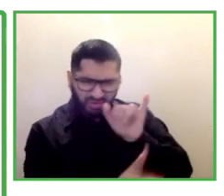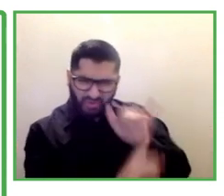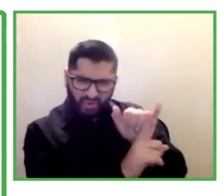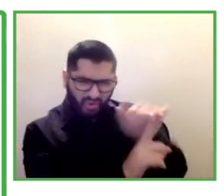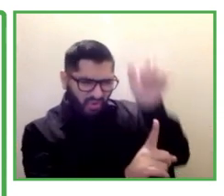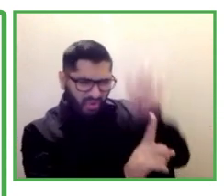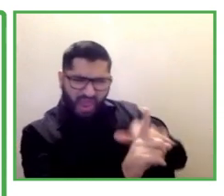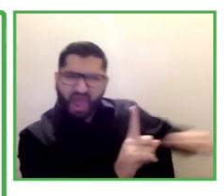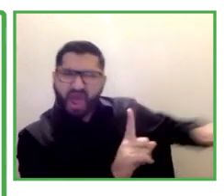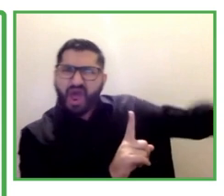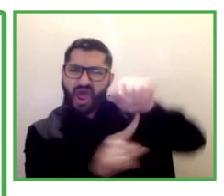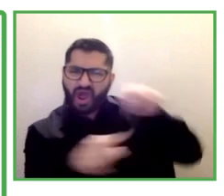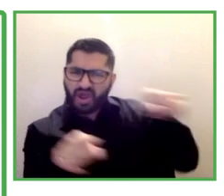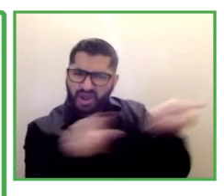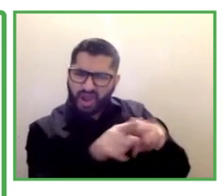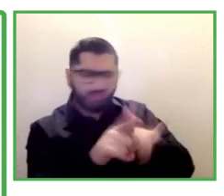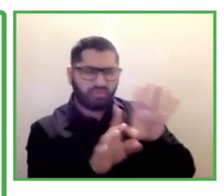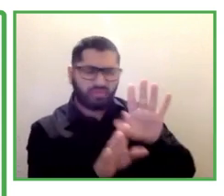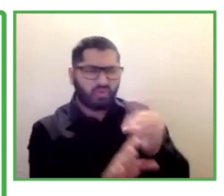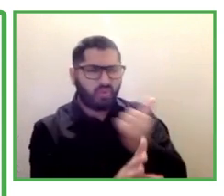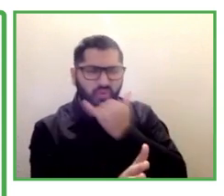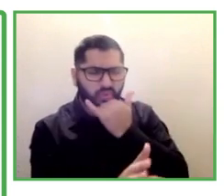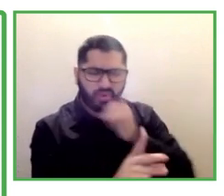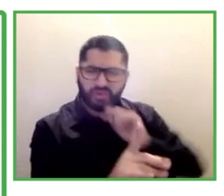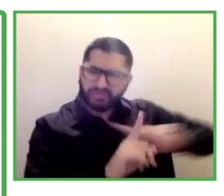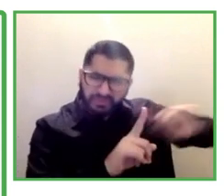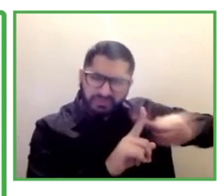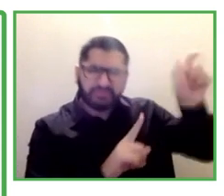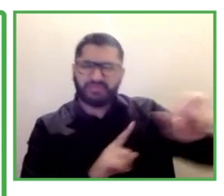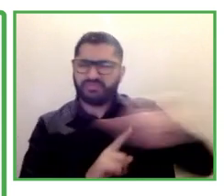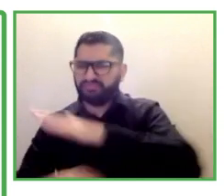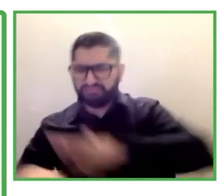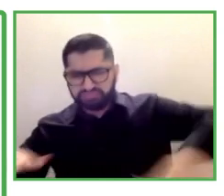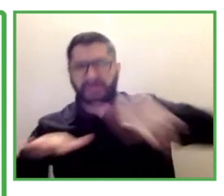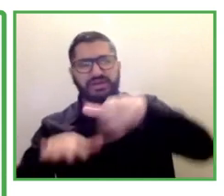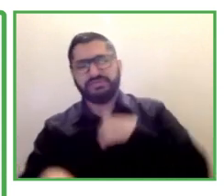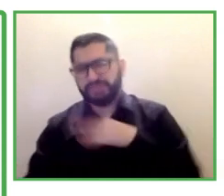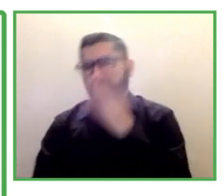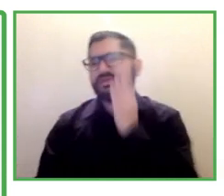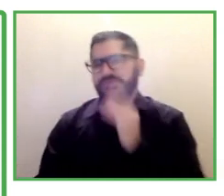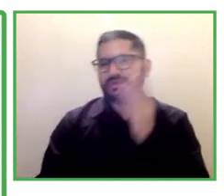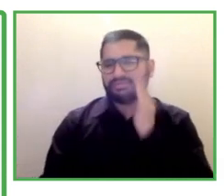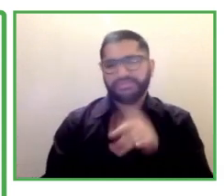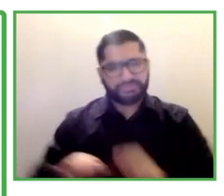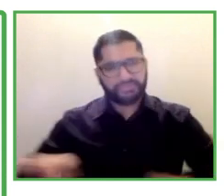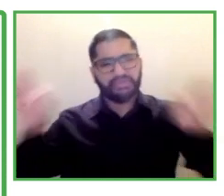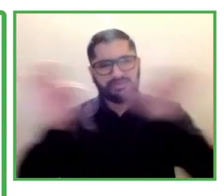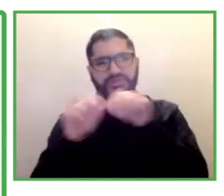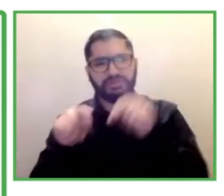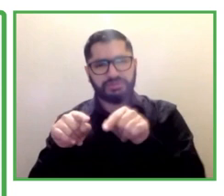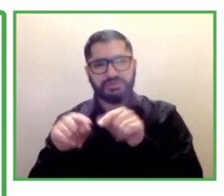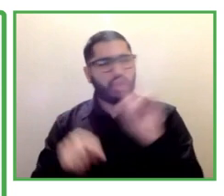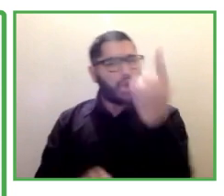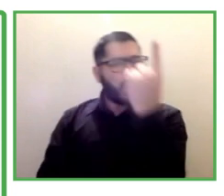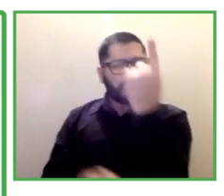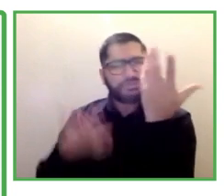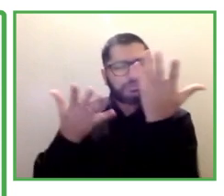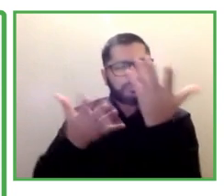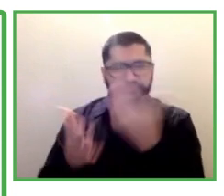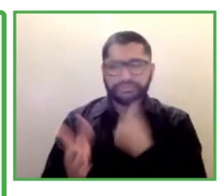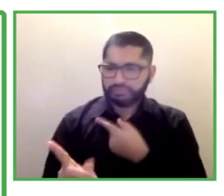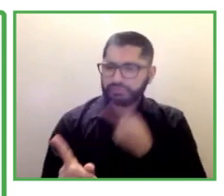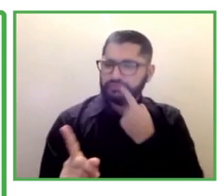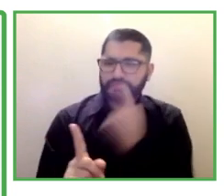it's not enough to have regulations and policies. We believe that you need experiential training, opportunities